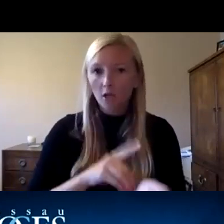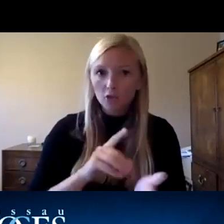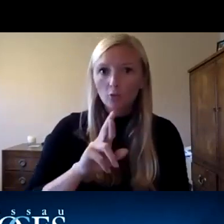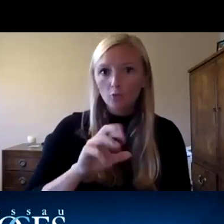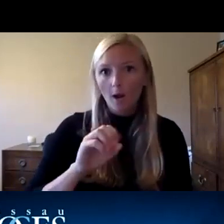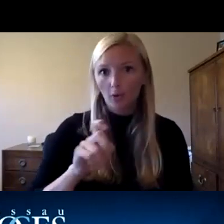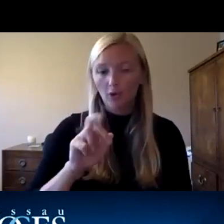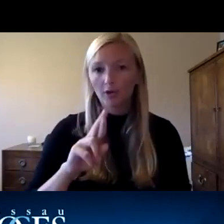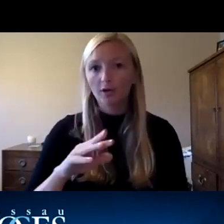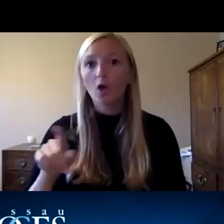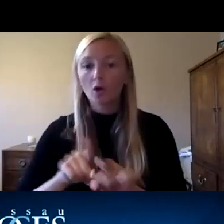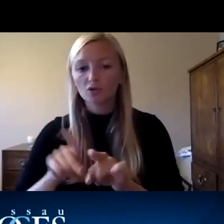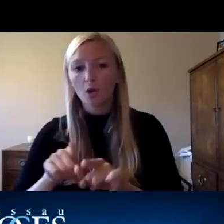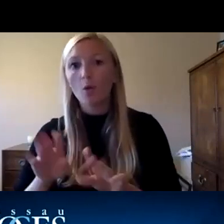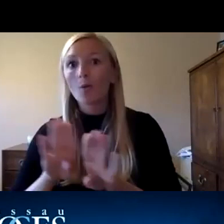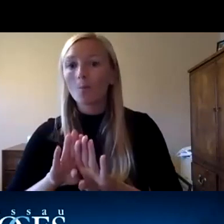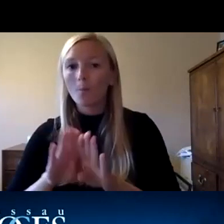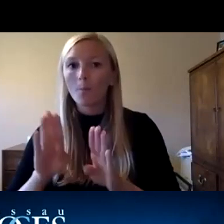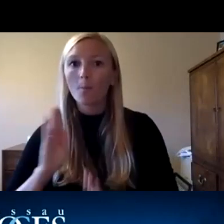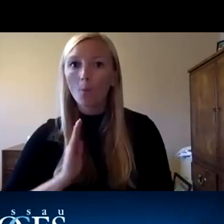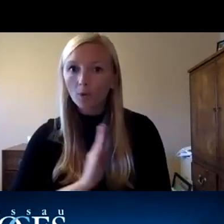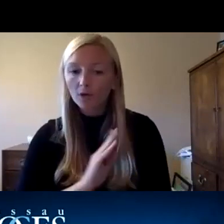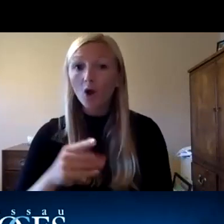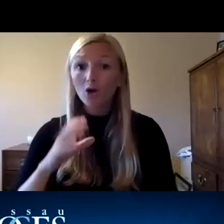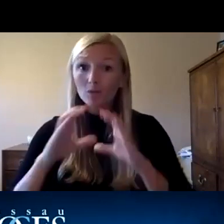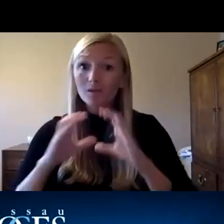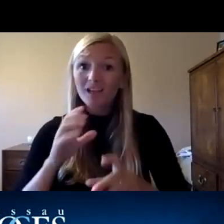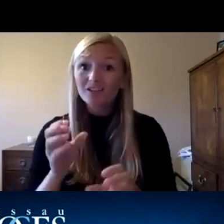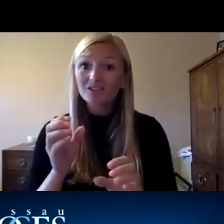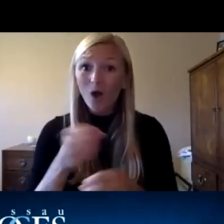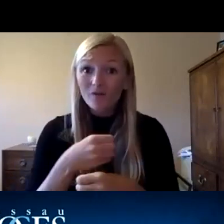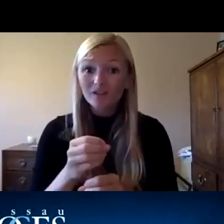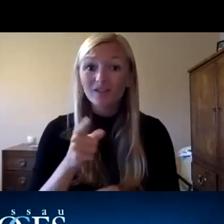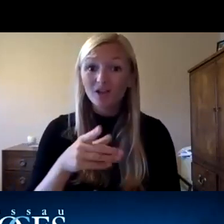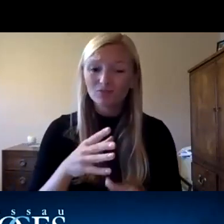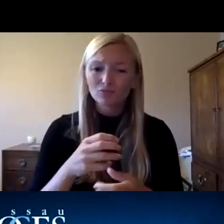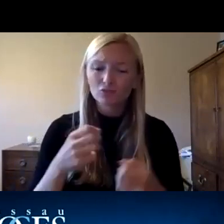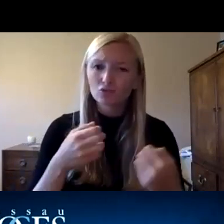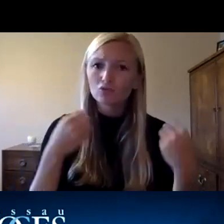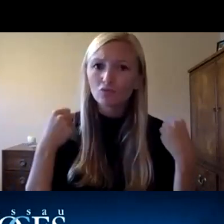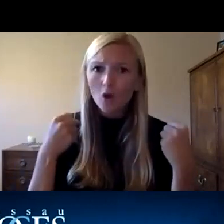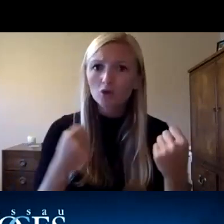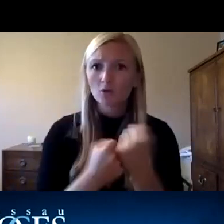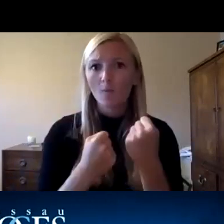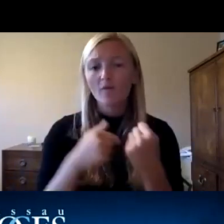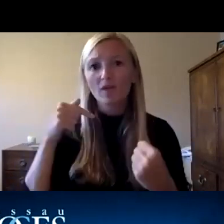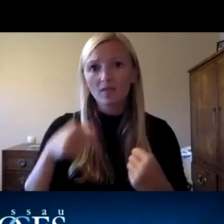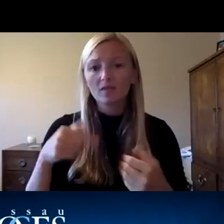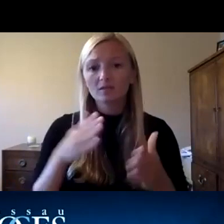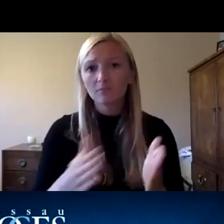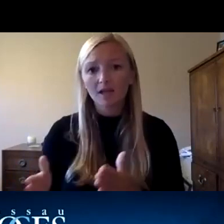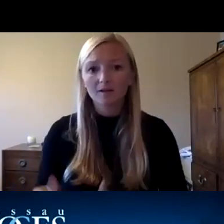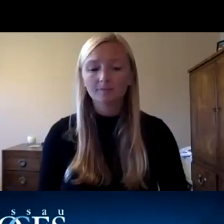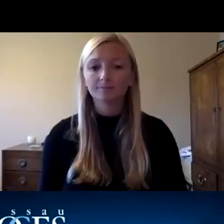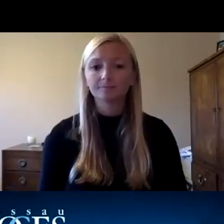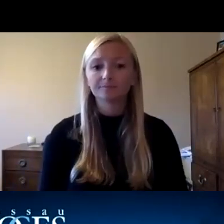our nasa boces board and our communications office for their strong support throughout uh this initiative um i thank